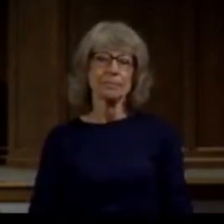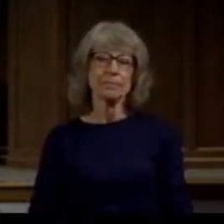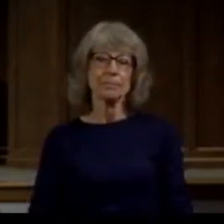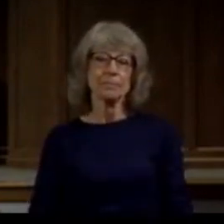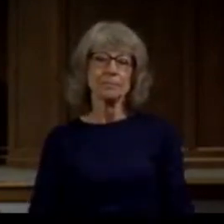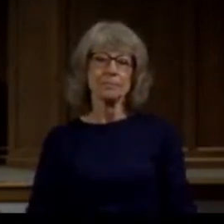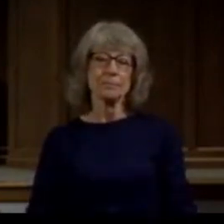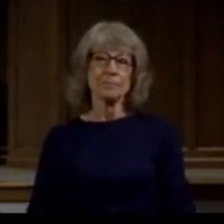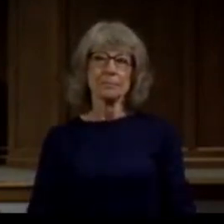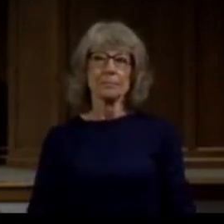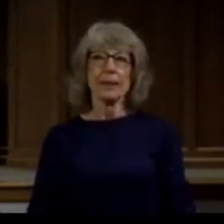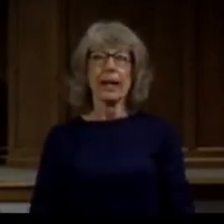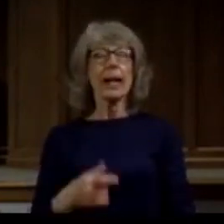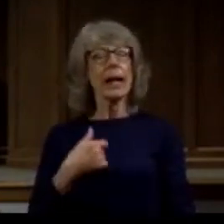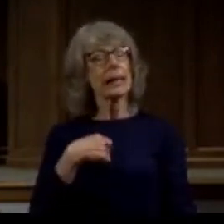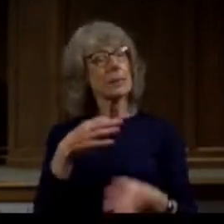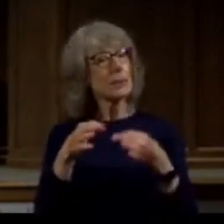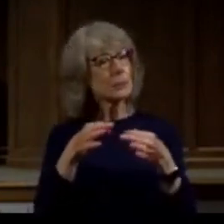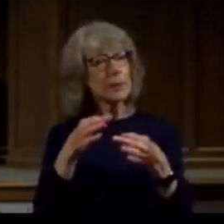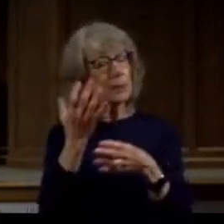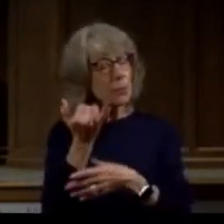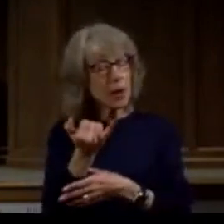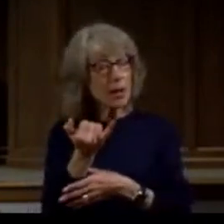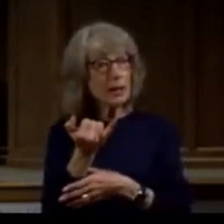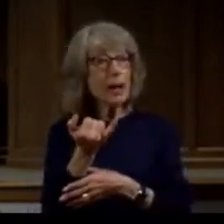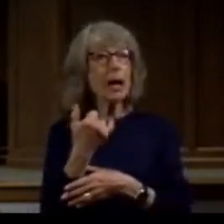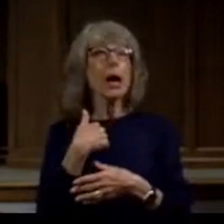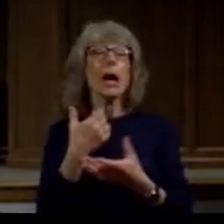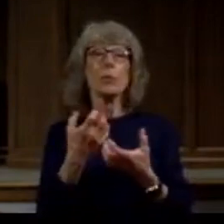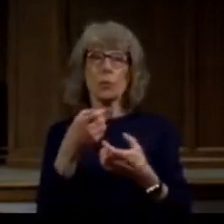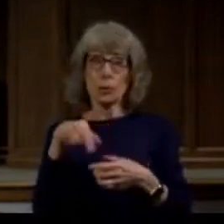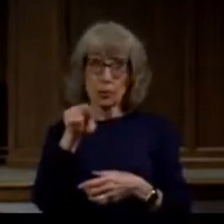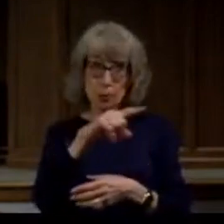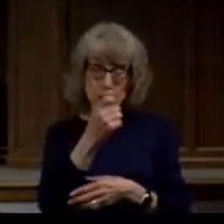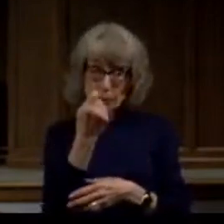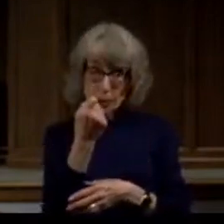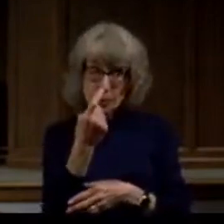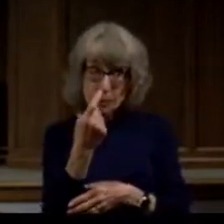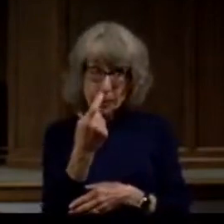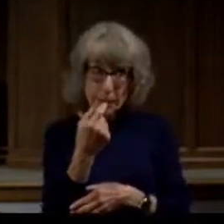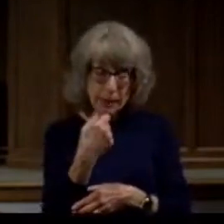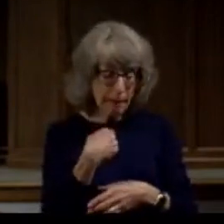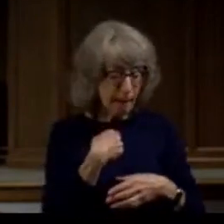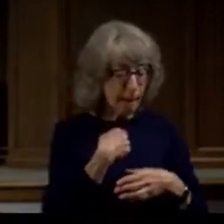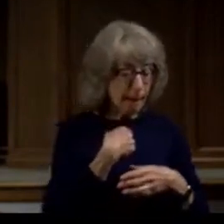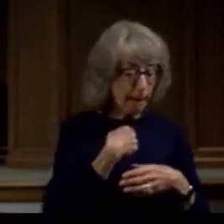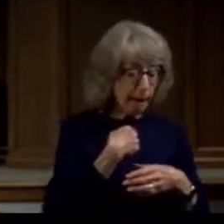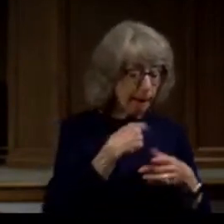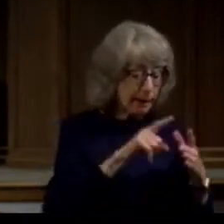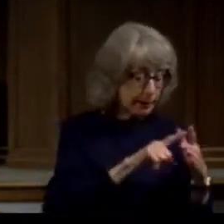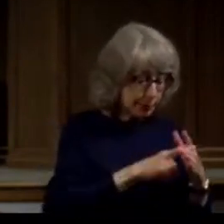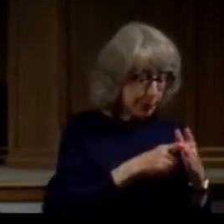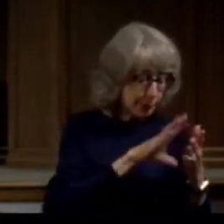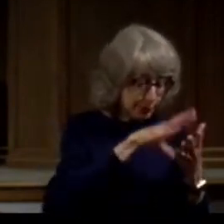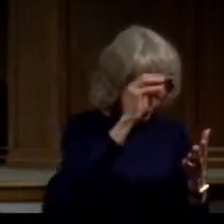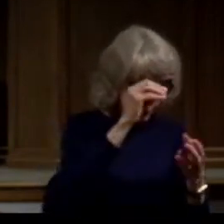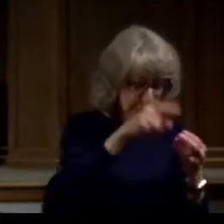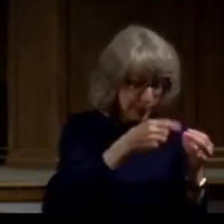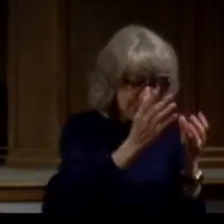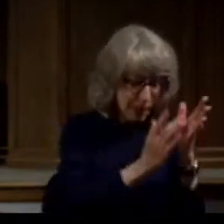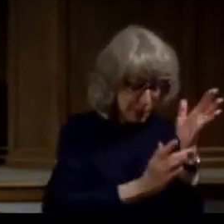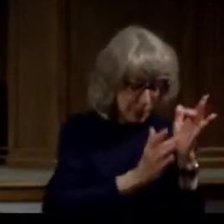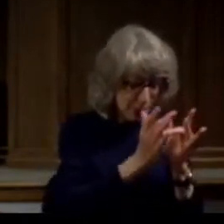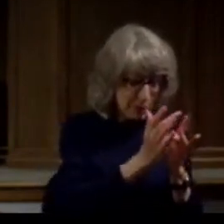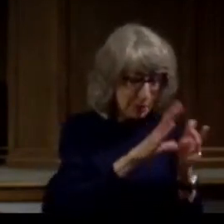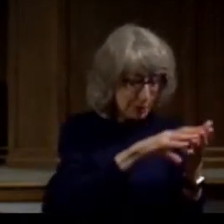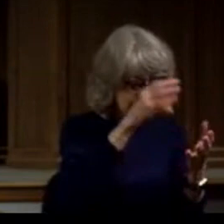now I'm saying this to you because I want you to understand that was where I began to know about Jesus and know about what was going